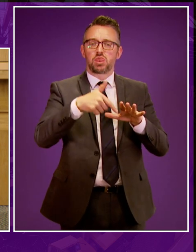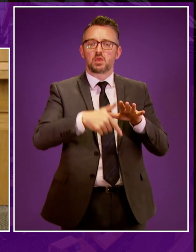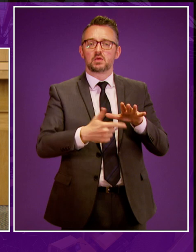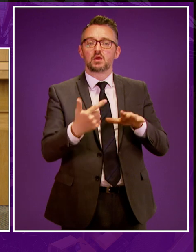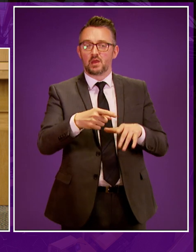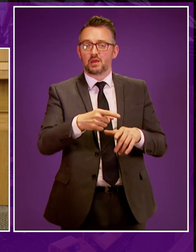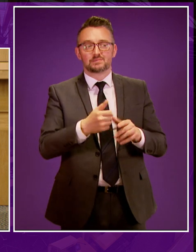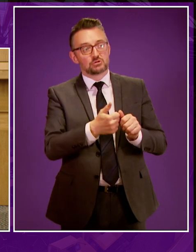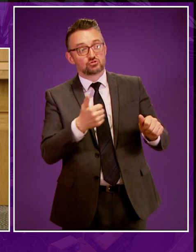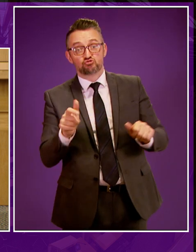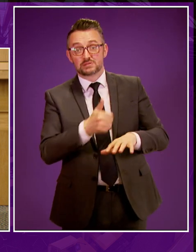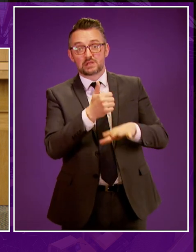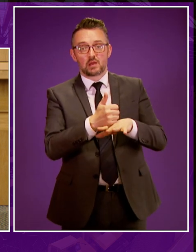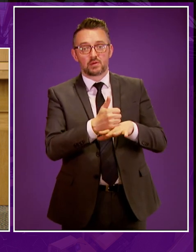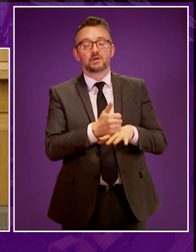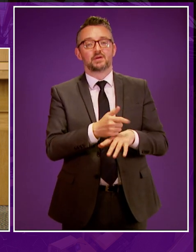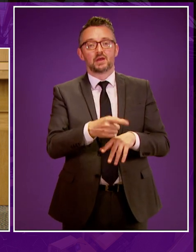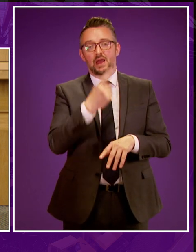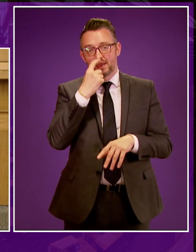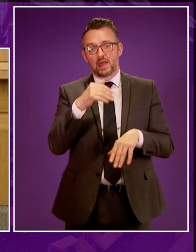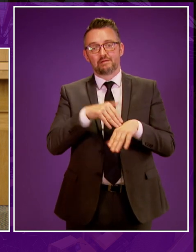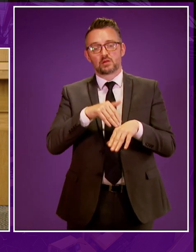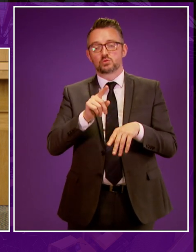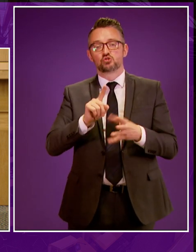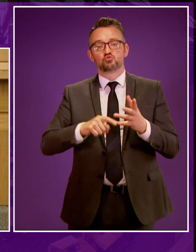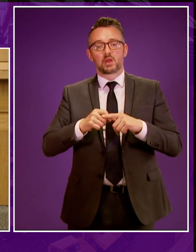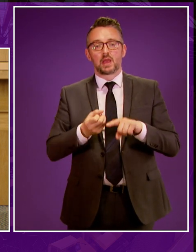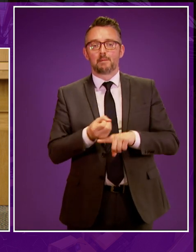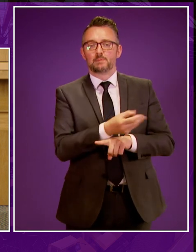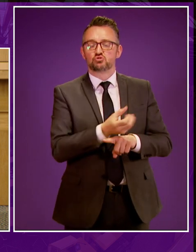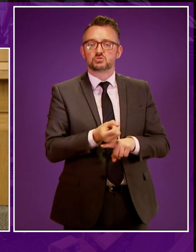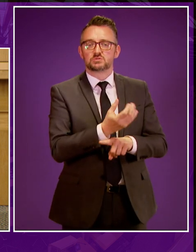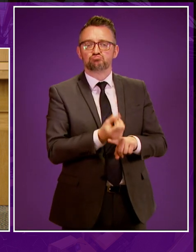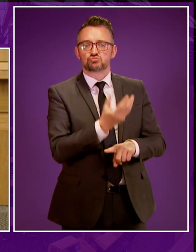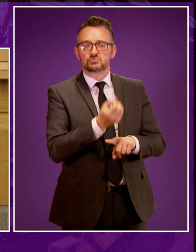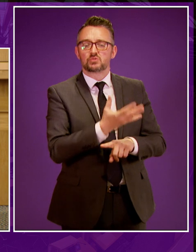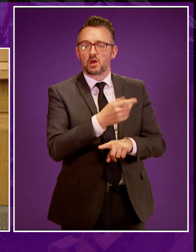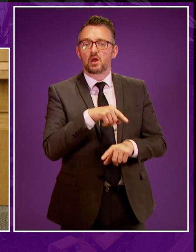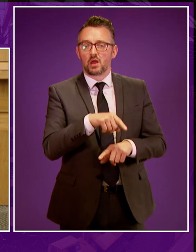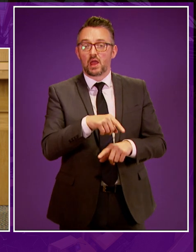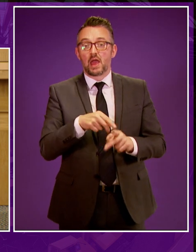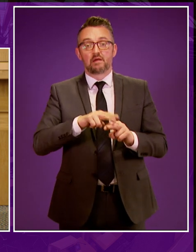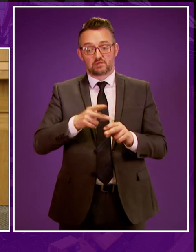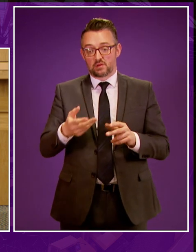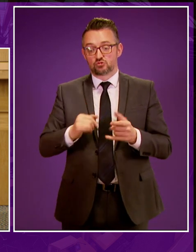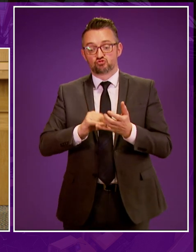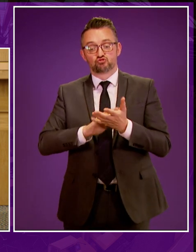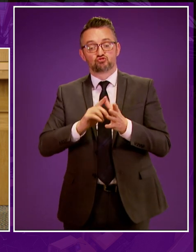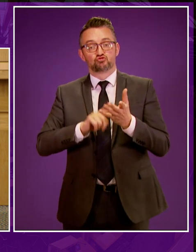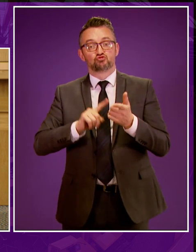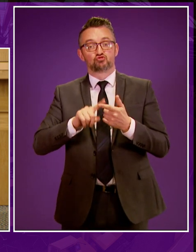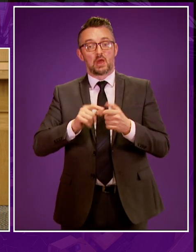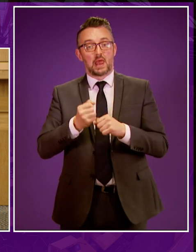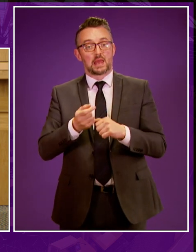this would have the potential for significant impact on UK emissions. It also found that accommodating additional emissions from shale gas production